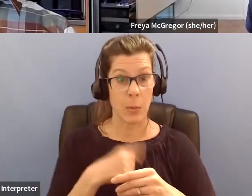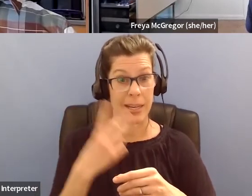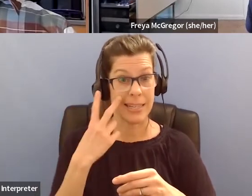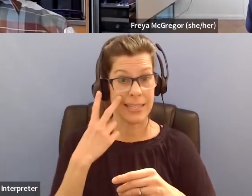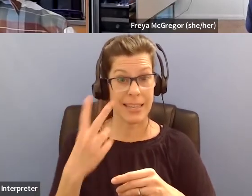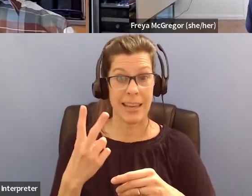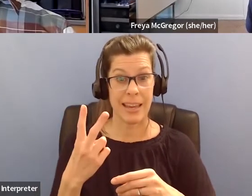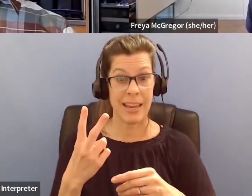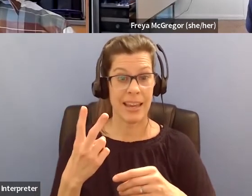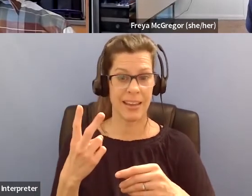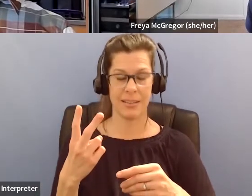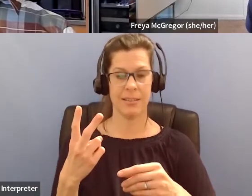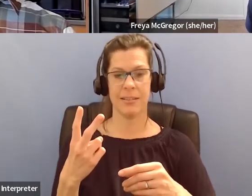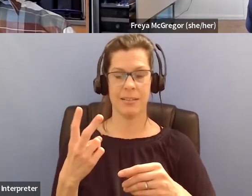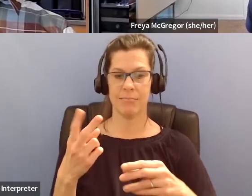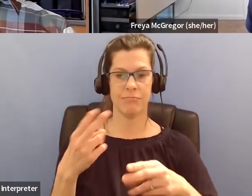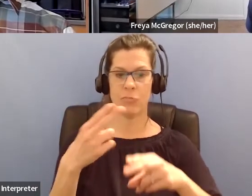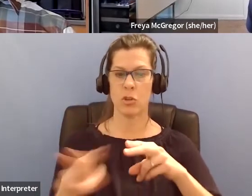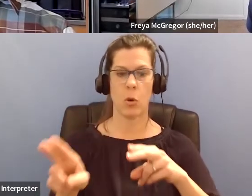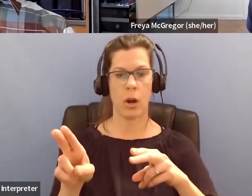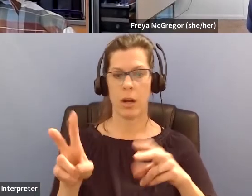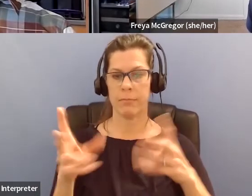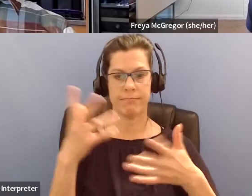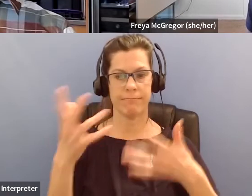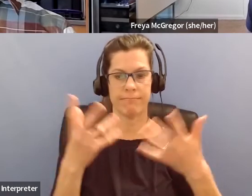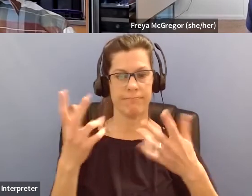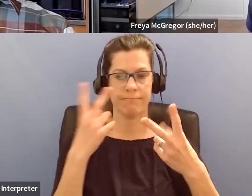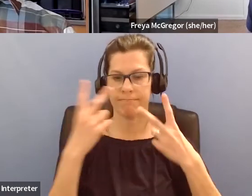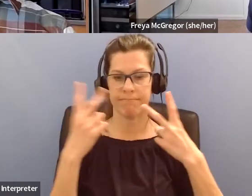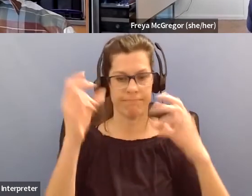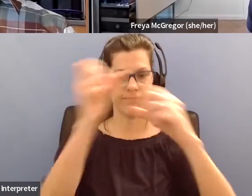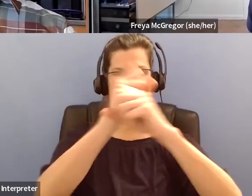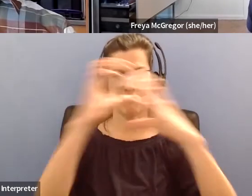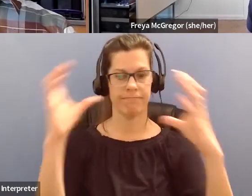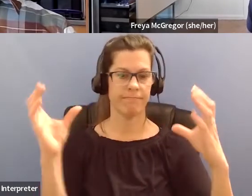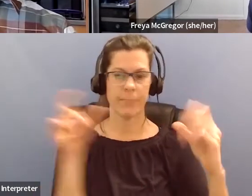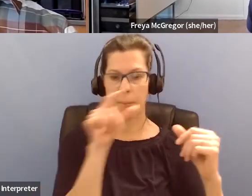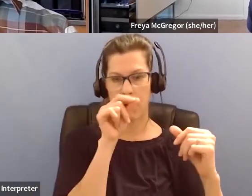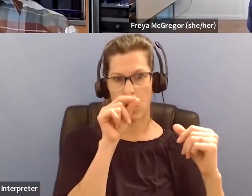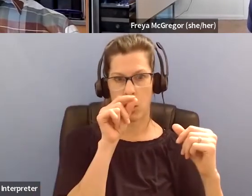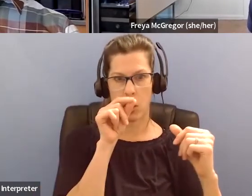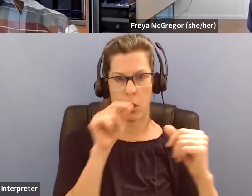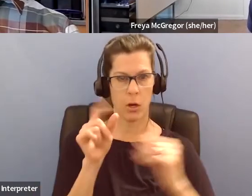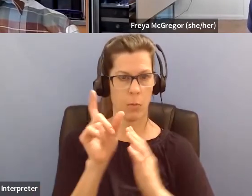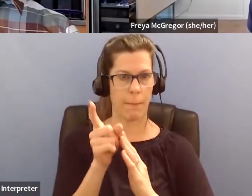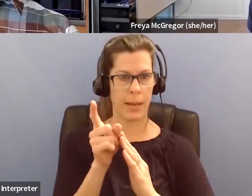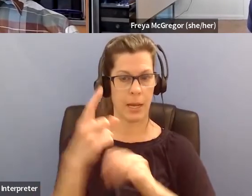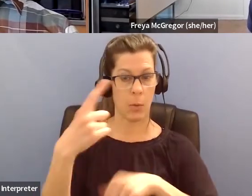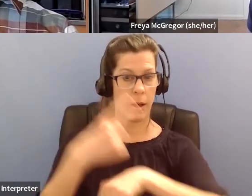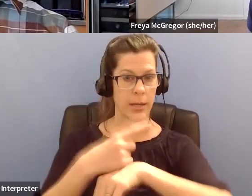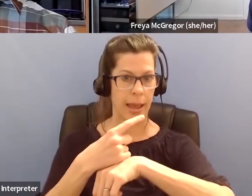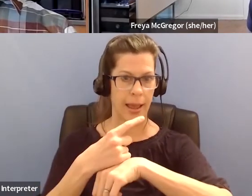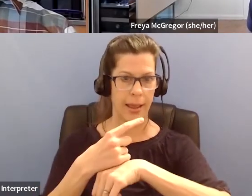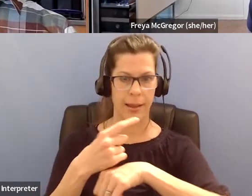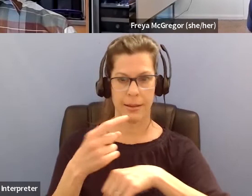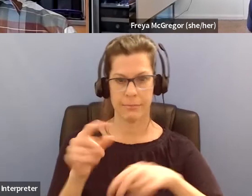And this hit me a while back. It's like, wait a minute. This isn't like a bird that's been around forever. And